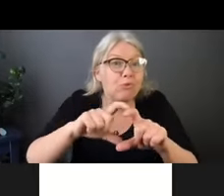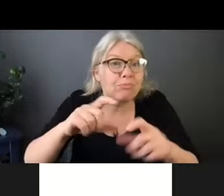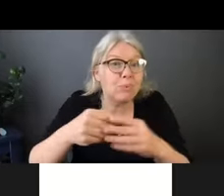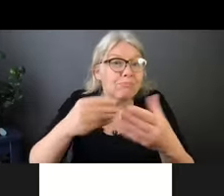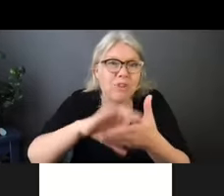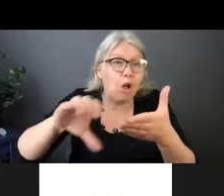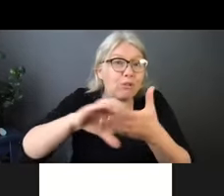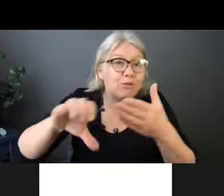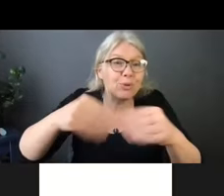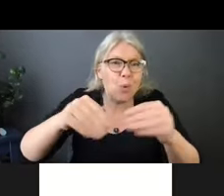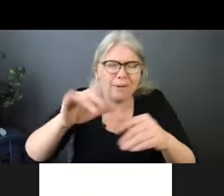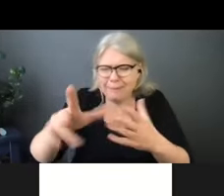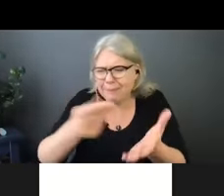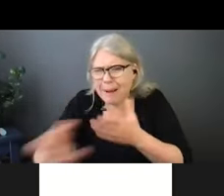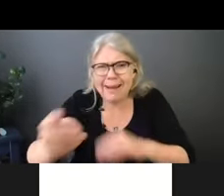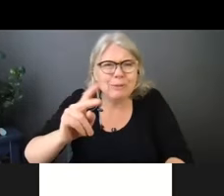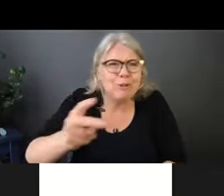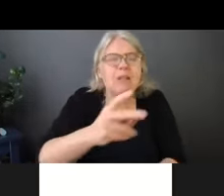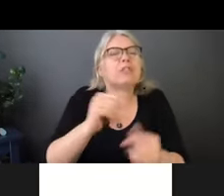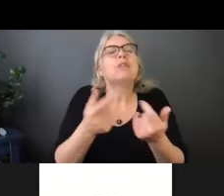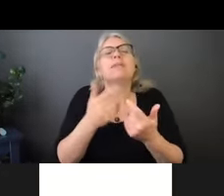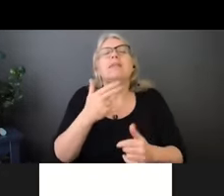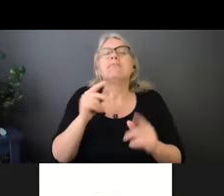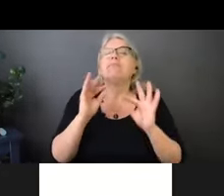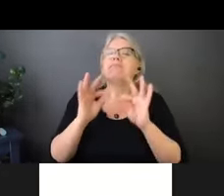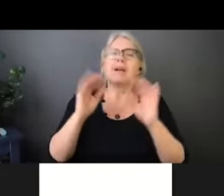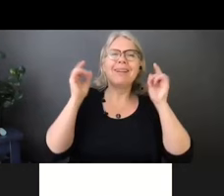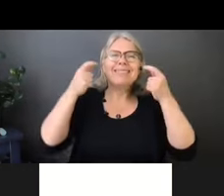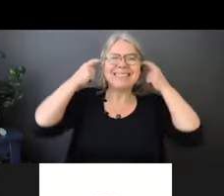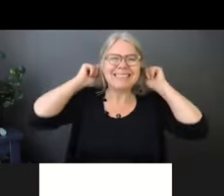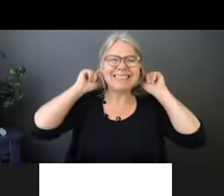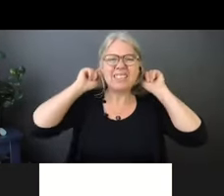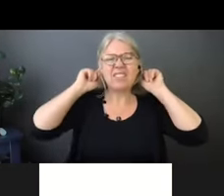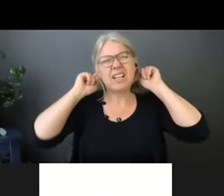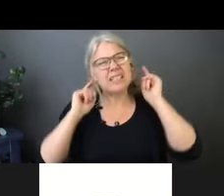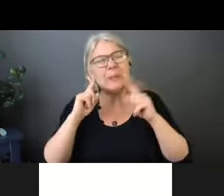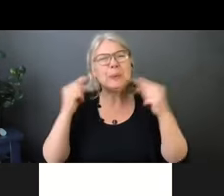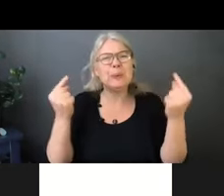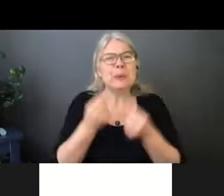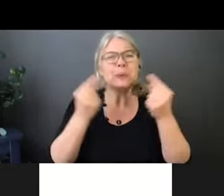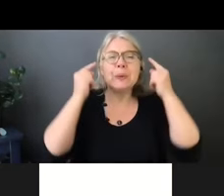$2. It just, it'll really help your ears if you find you're wearing them a lot.